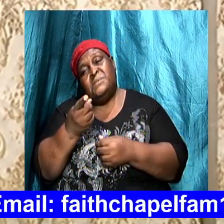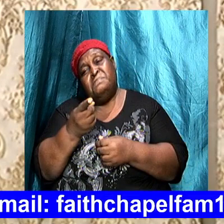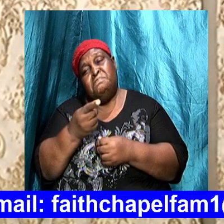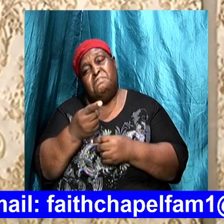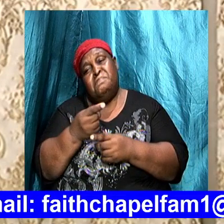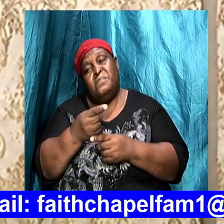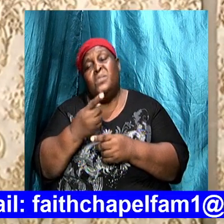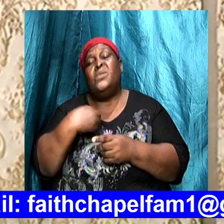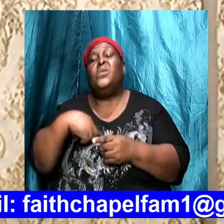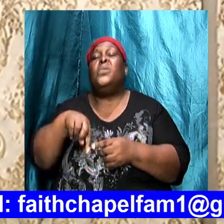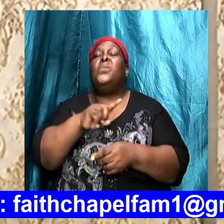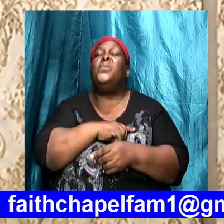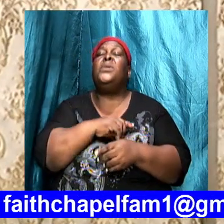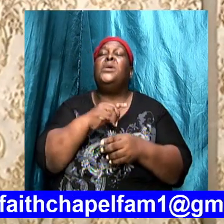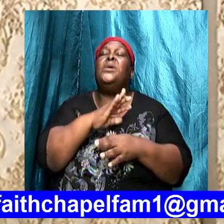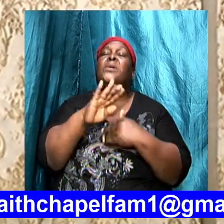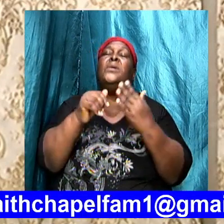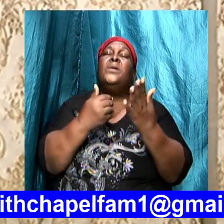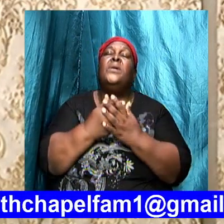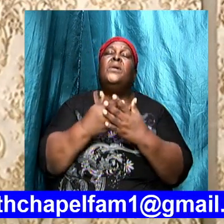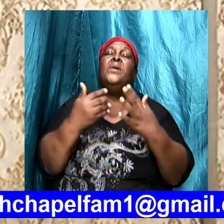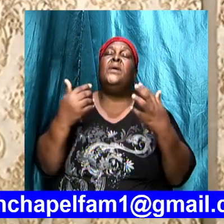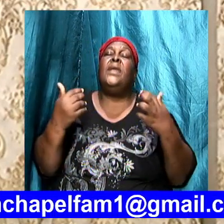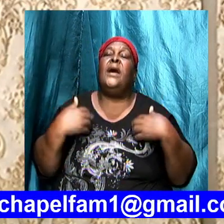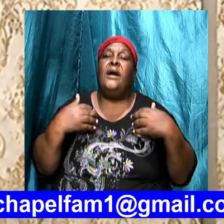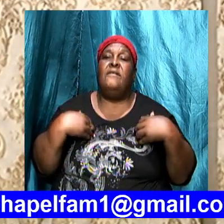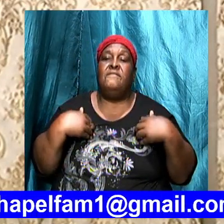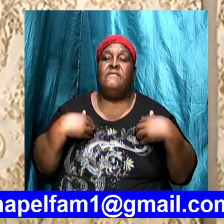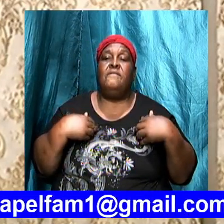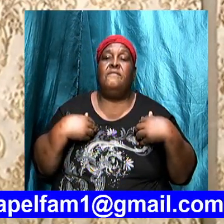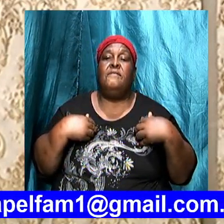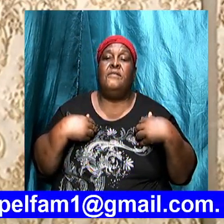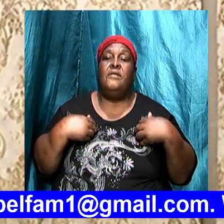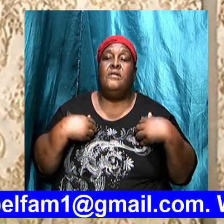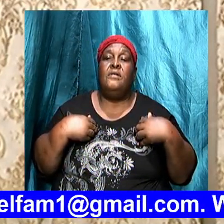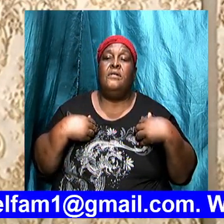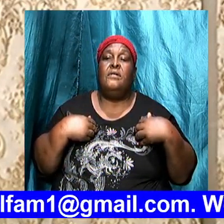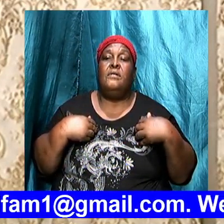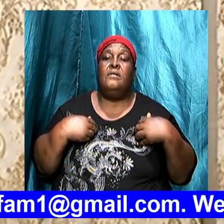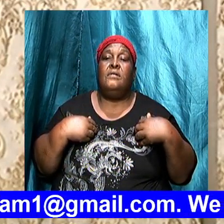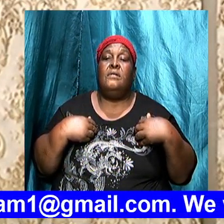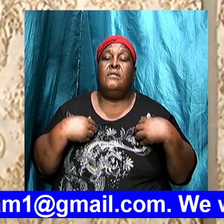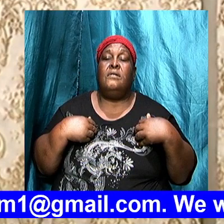that we all have the capacity to overcome